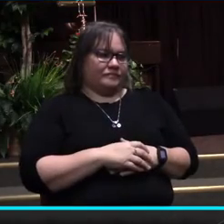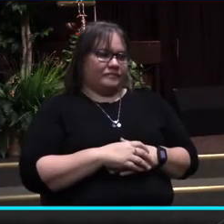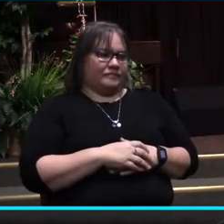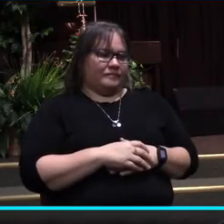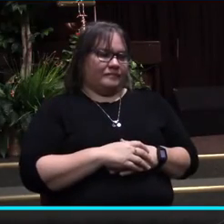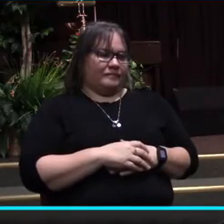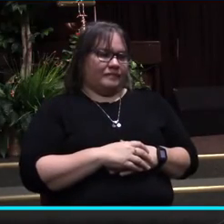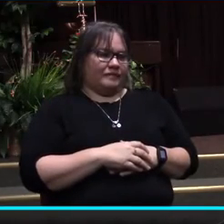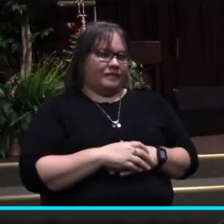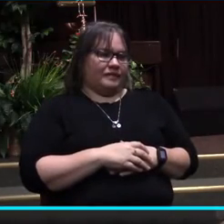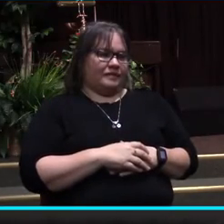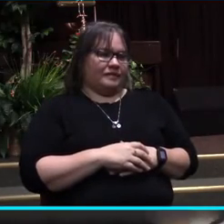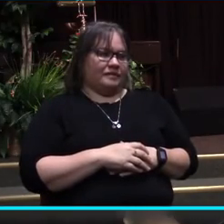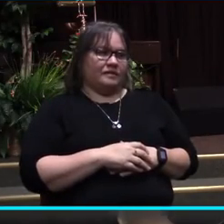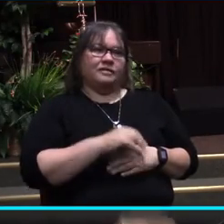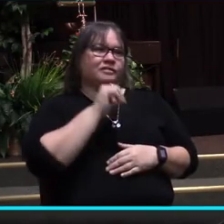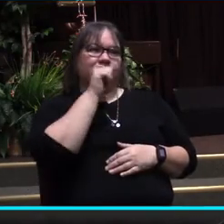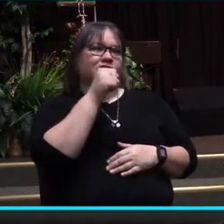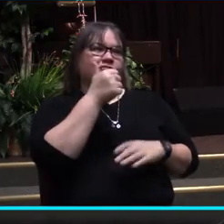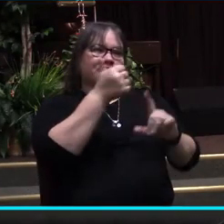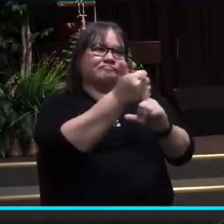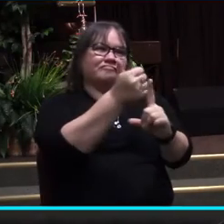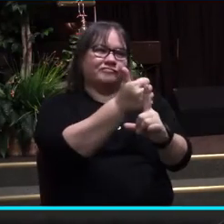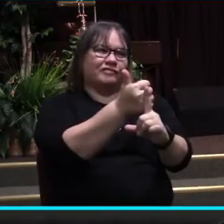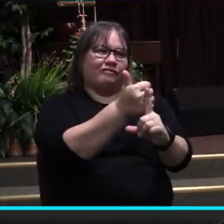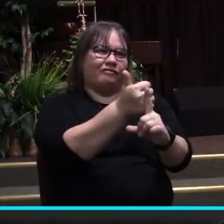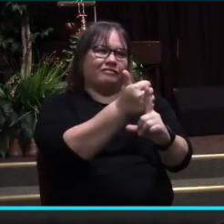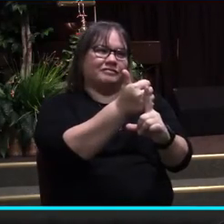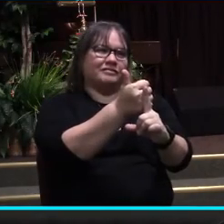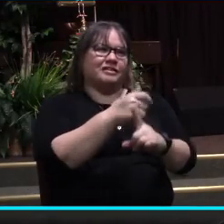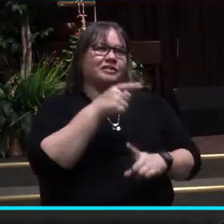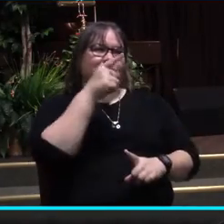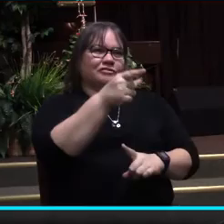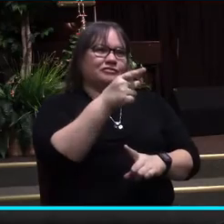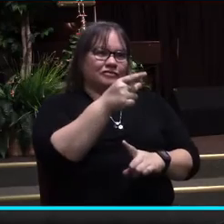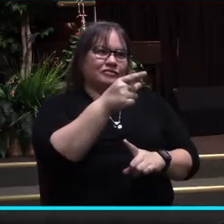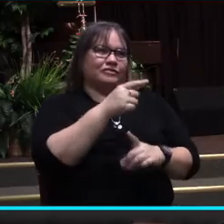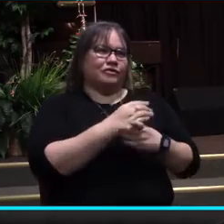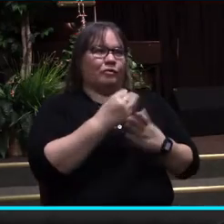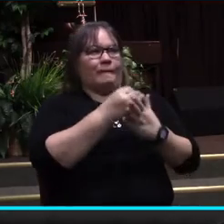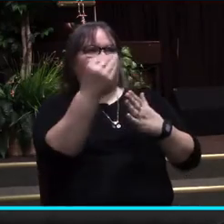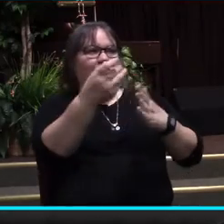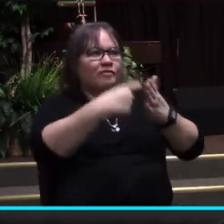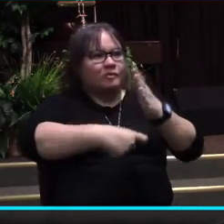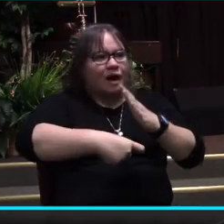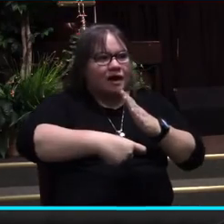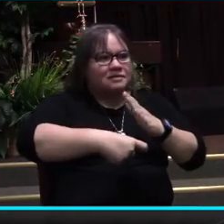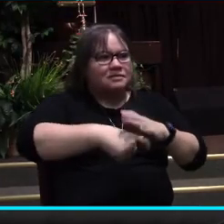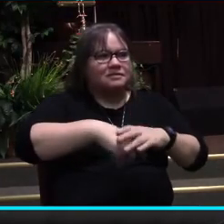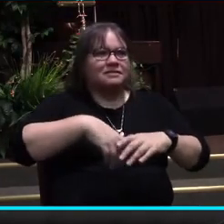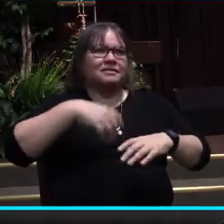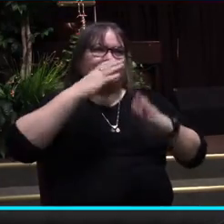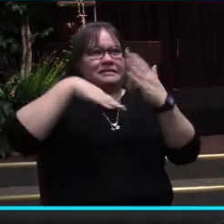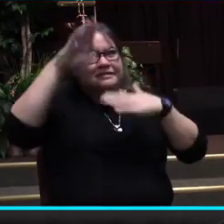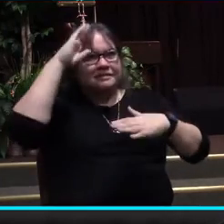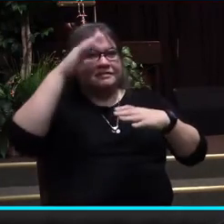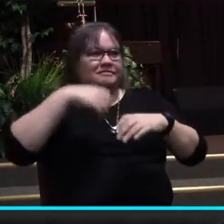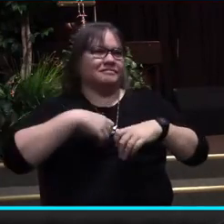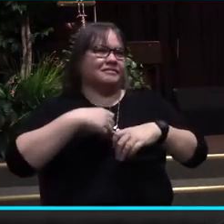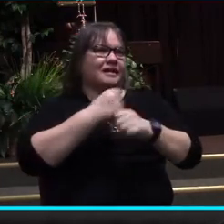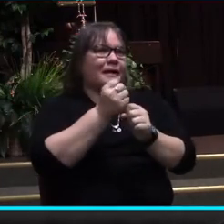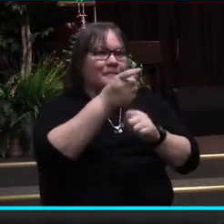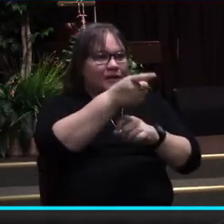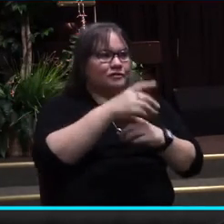to say, you are not your own. You were bought at a price. And this is news for